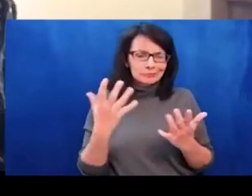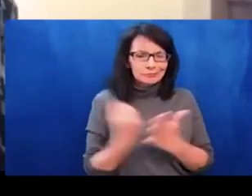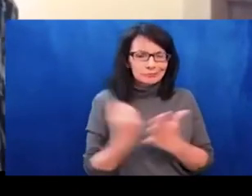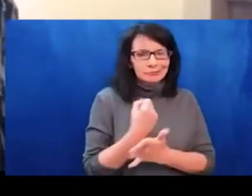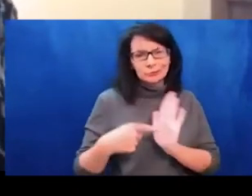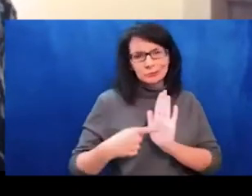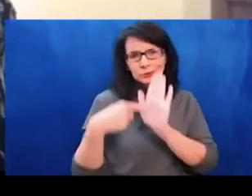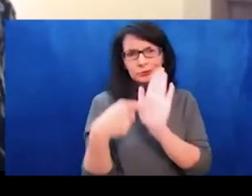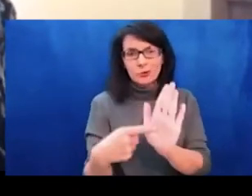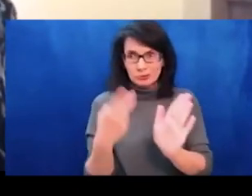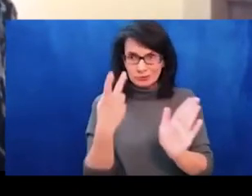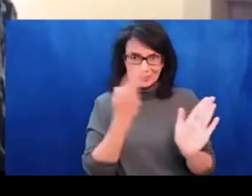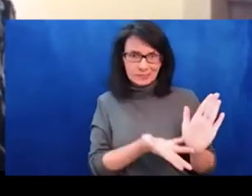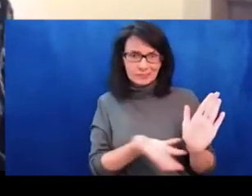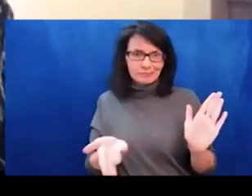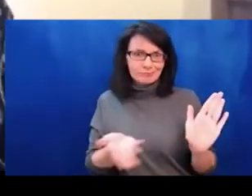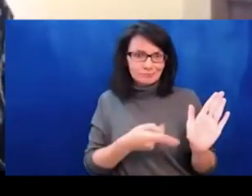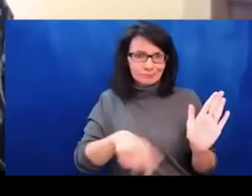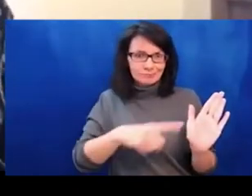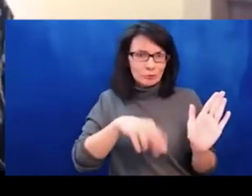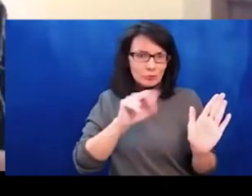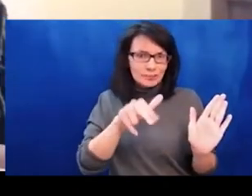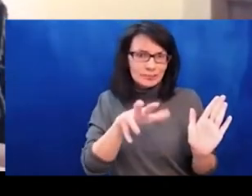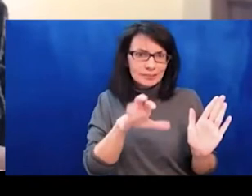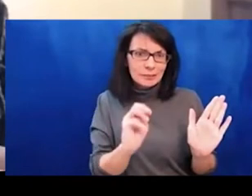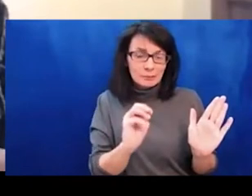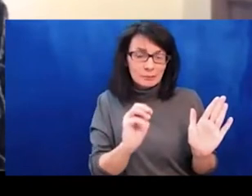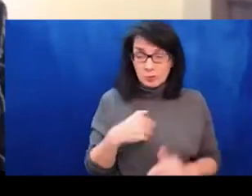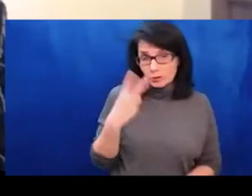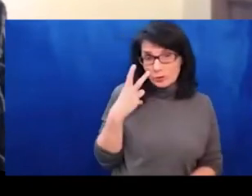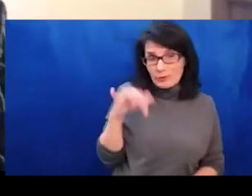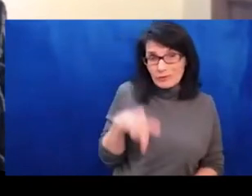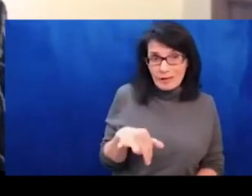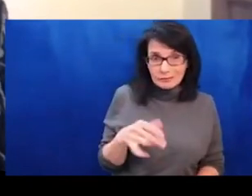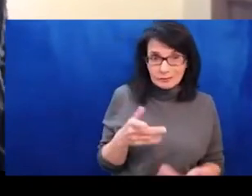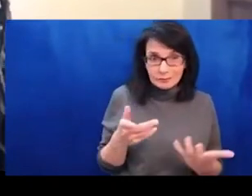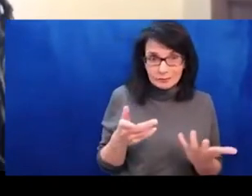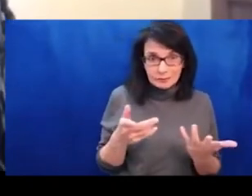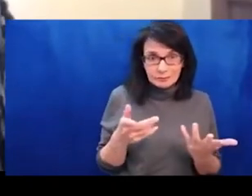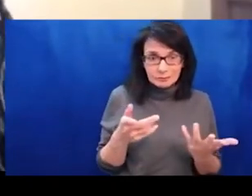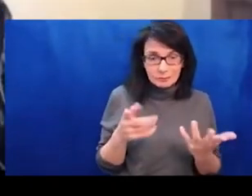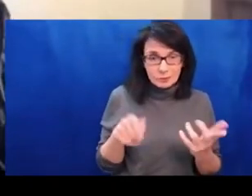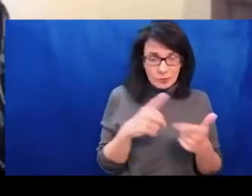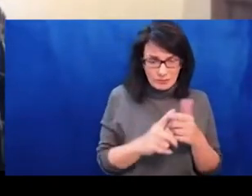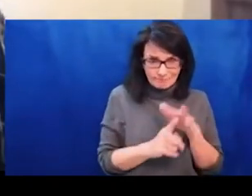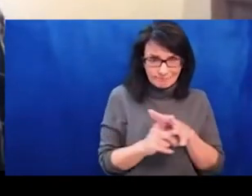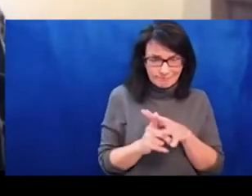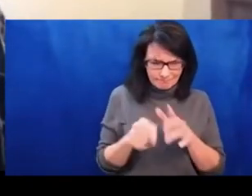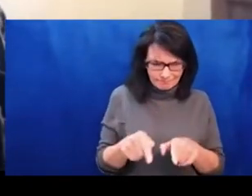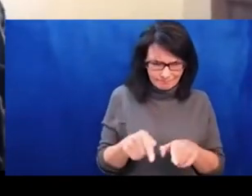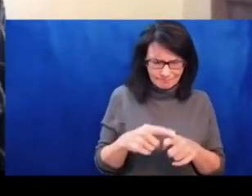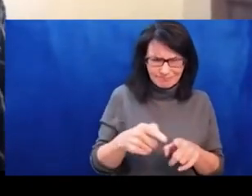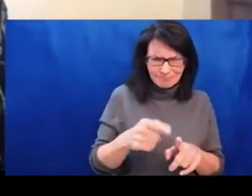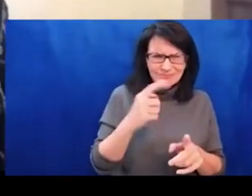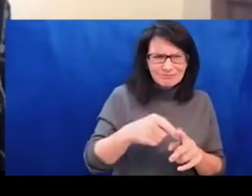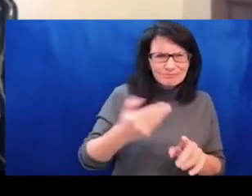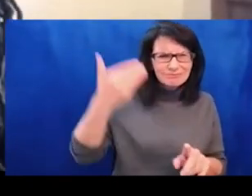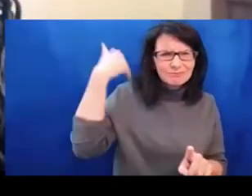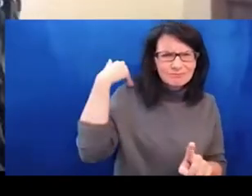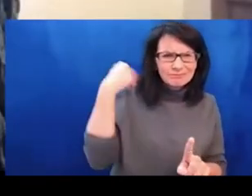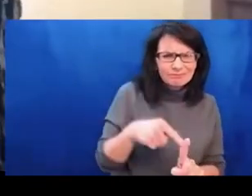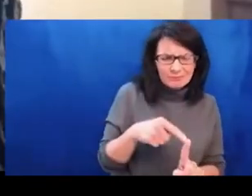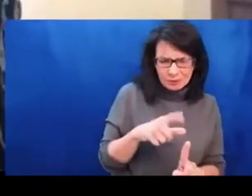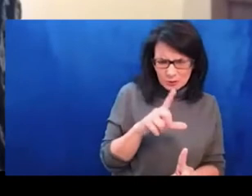of Russia to see like racism in multiple forms, because